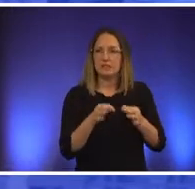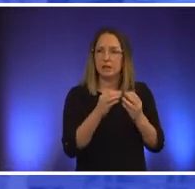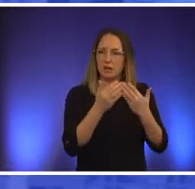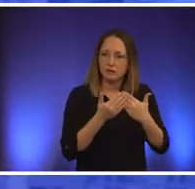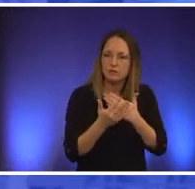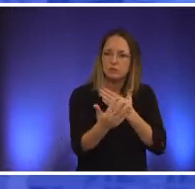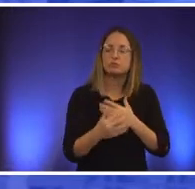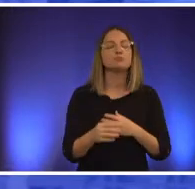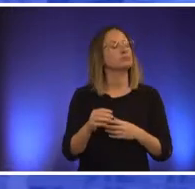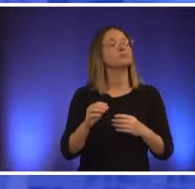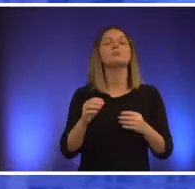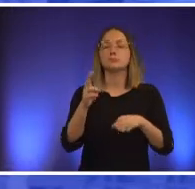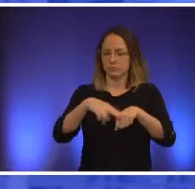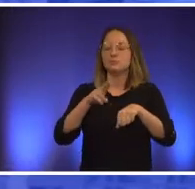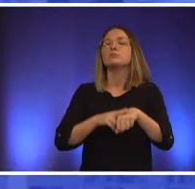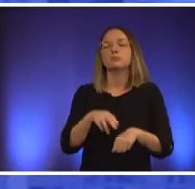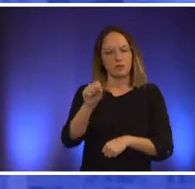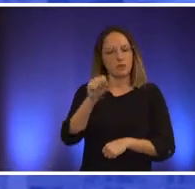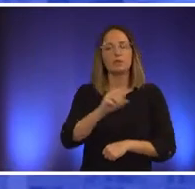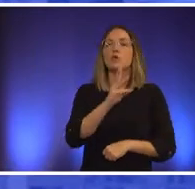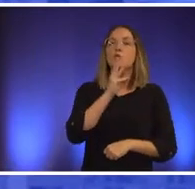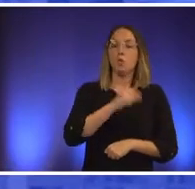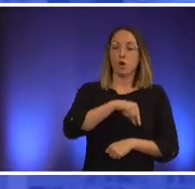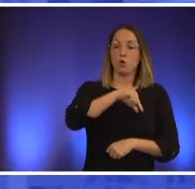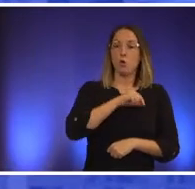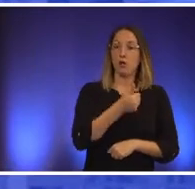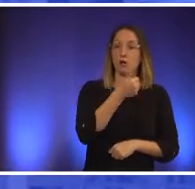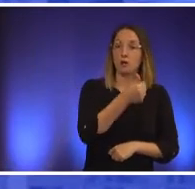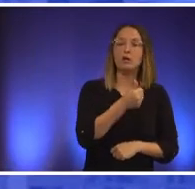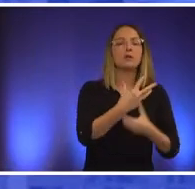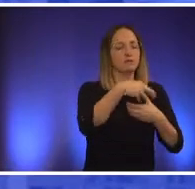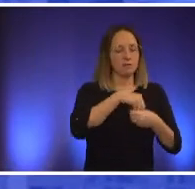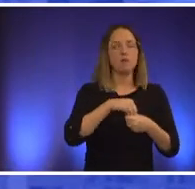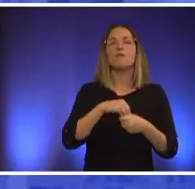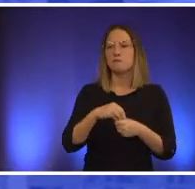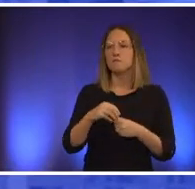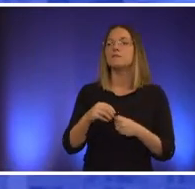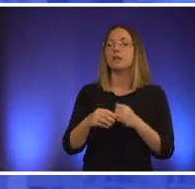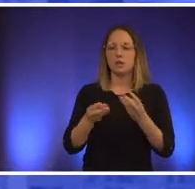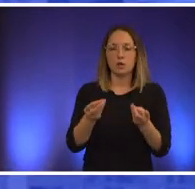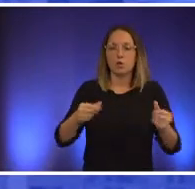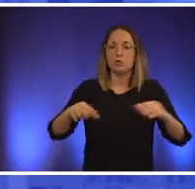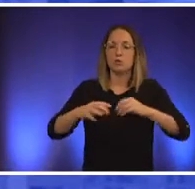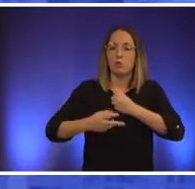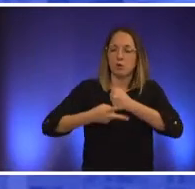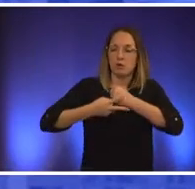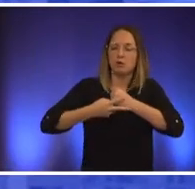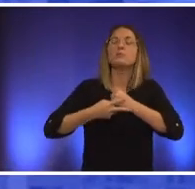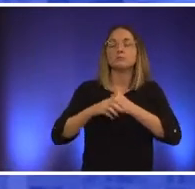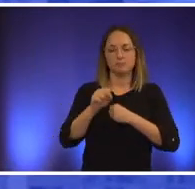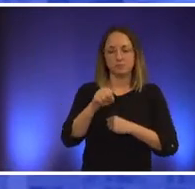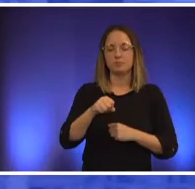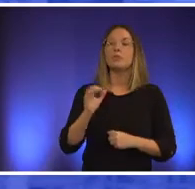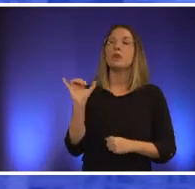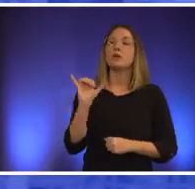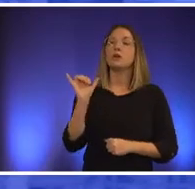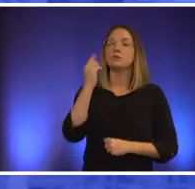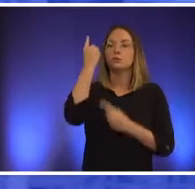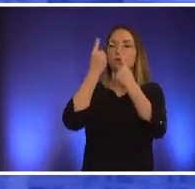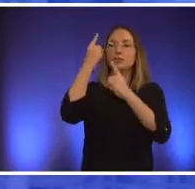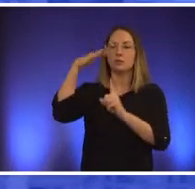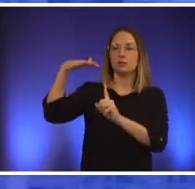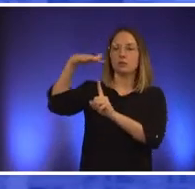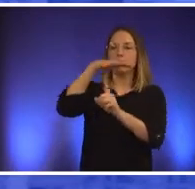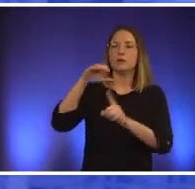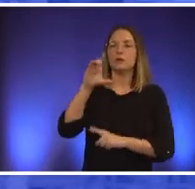are are part of it and especially with climate change and and us being prepared for uh